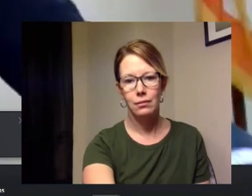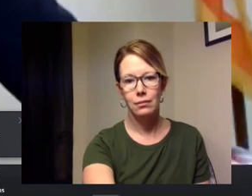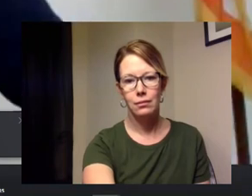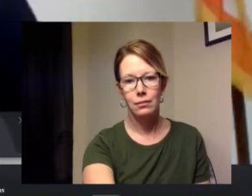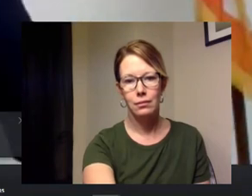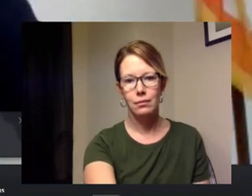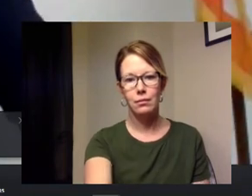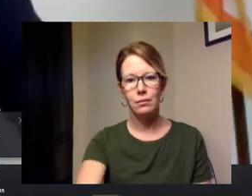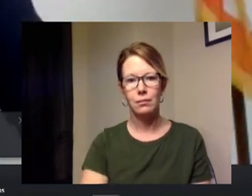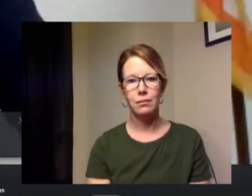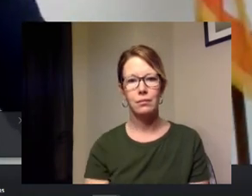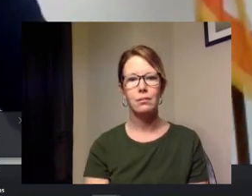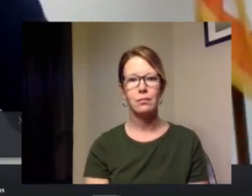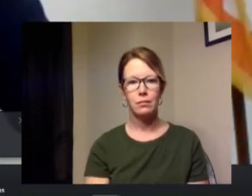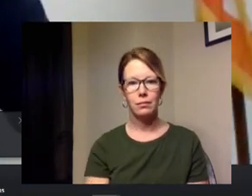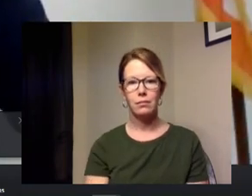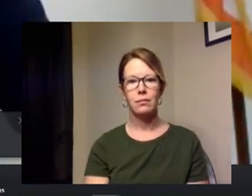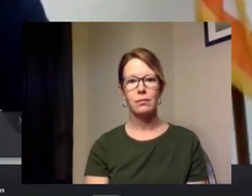thank you bethany